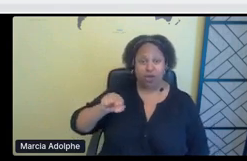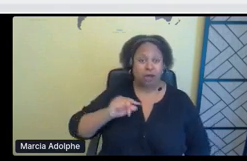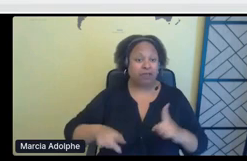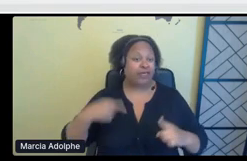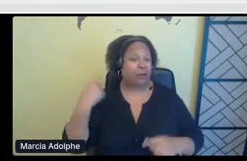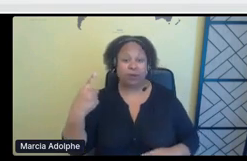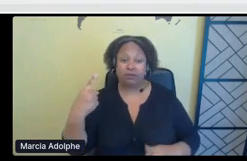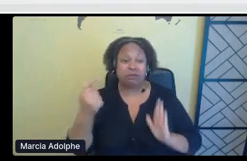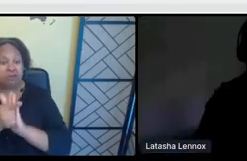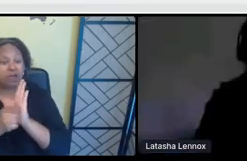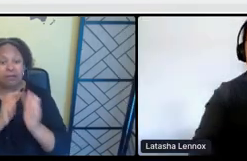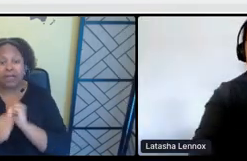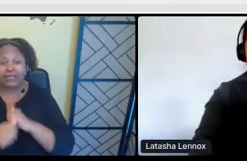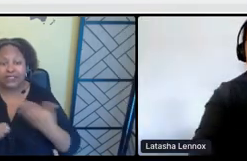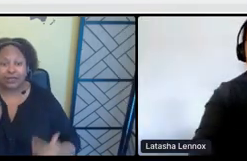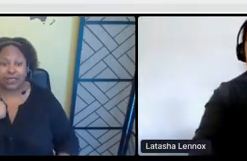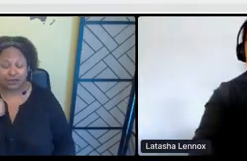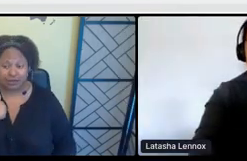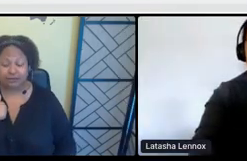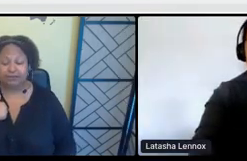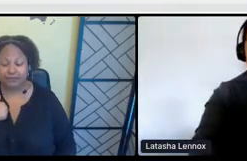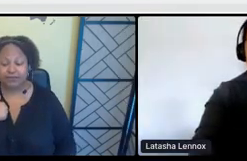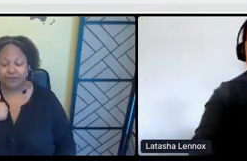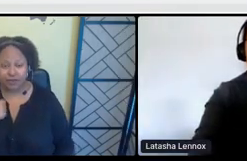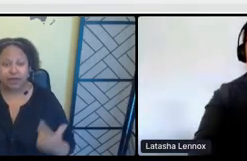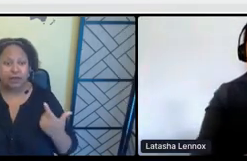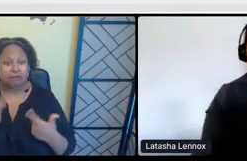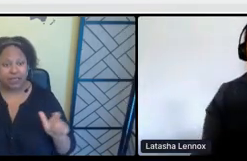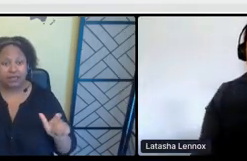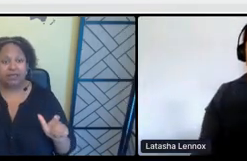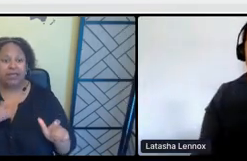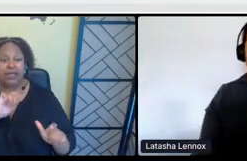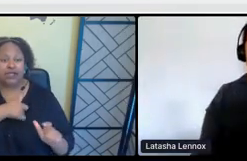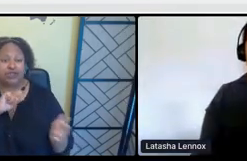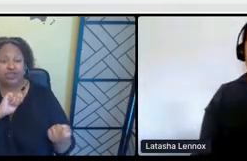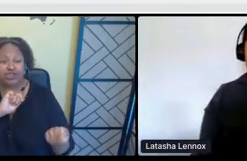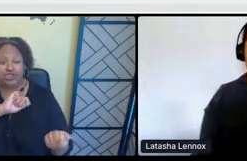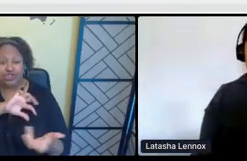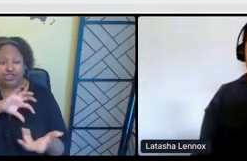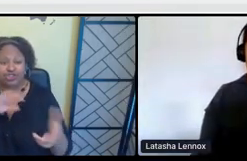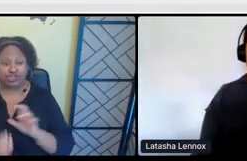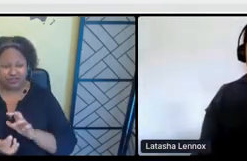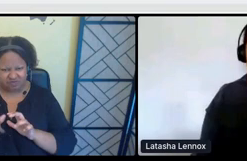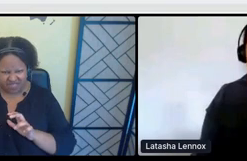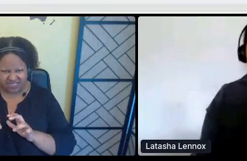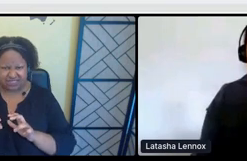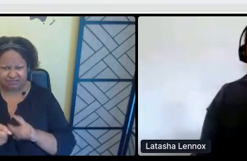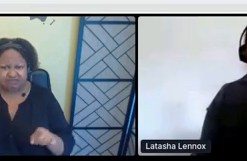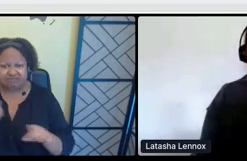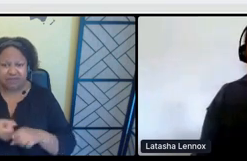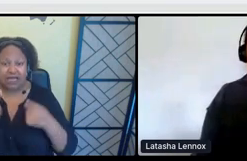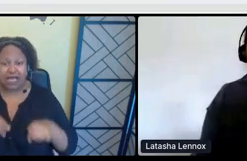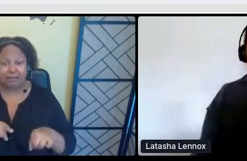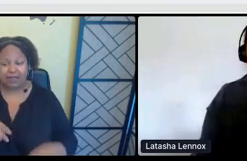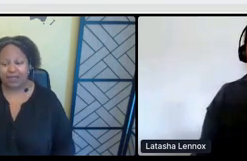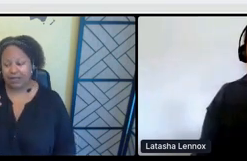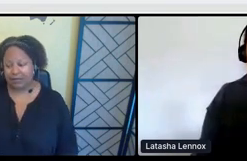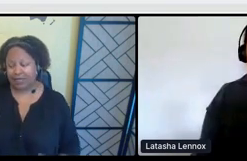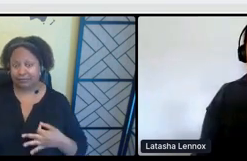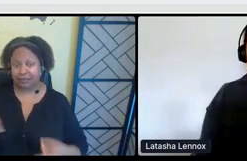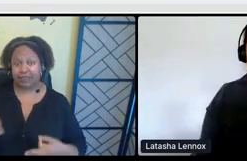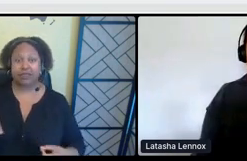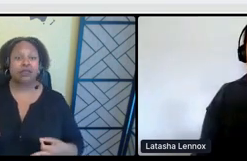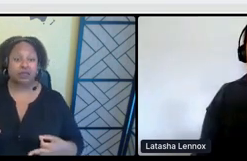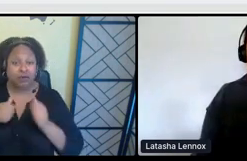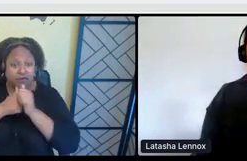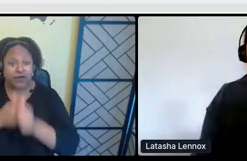Um, with the critical paradigm shift that we need to happen. Um, I heard Emma talking a bit about this morning where with an indigenous worldview,